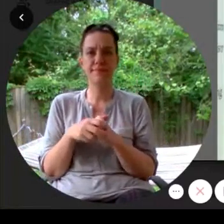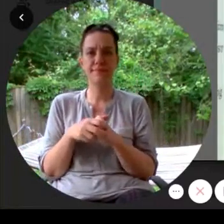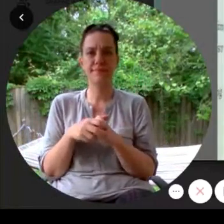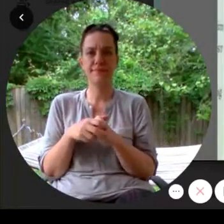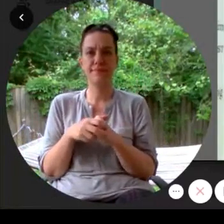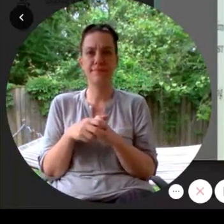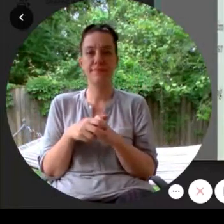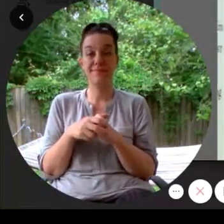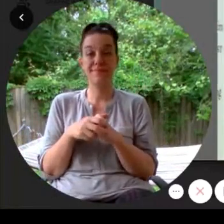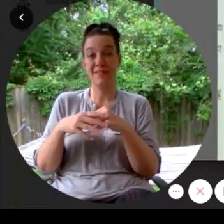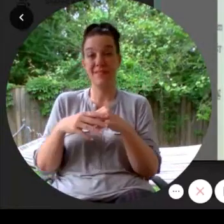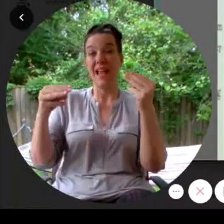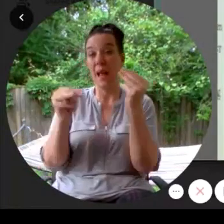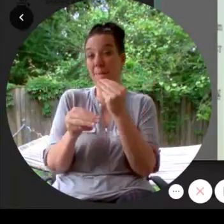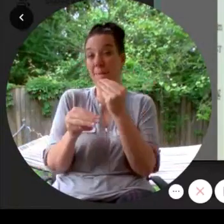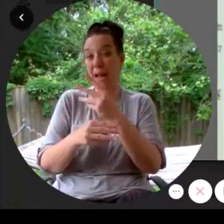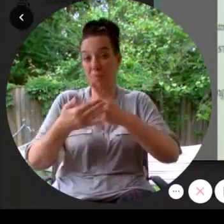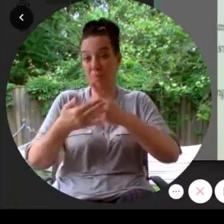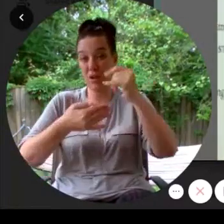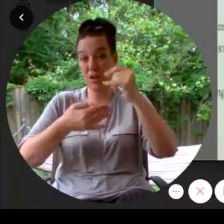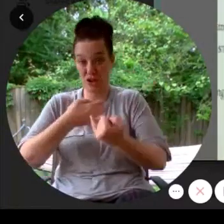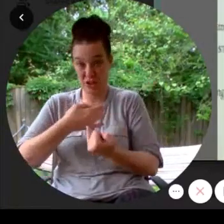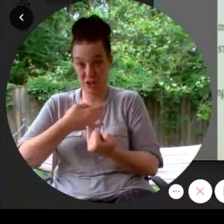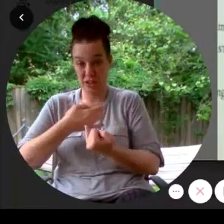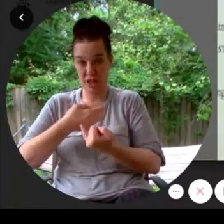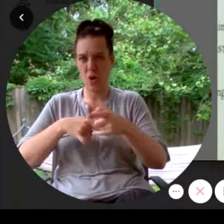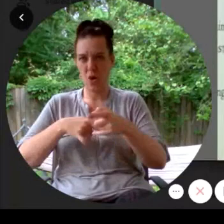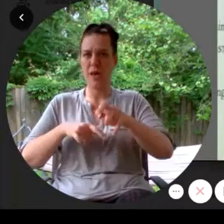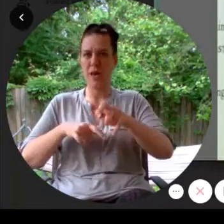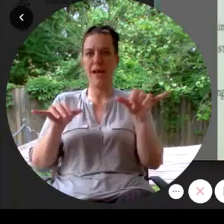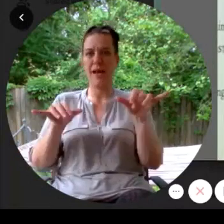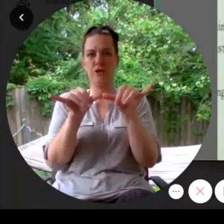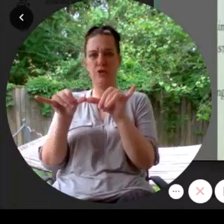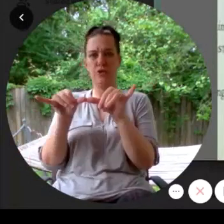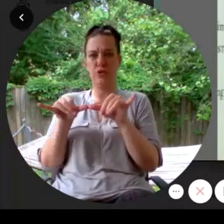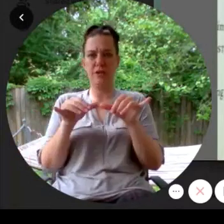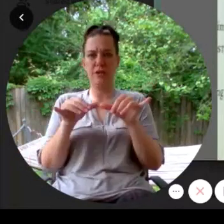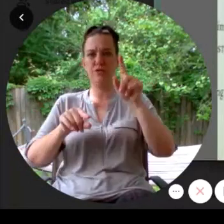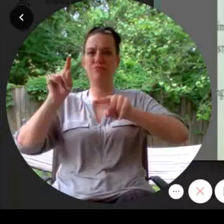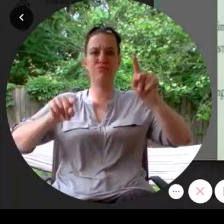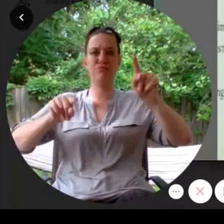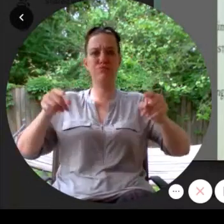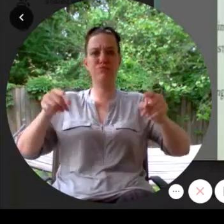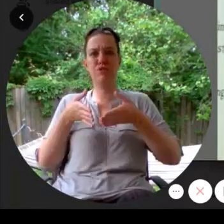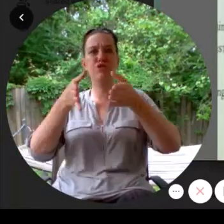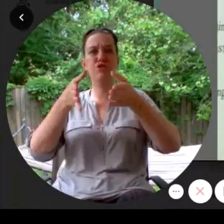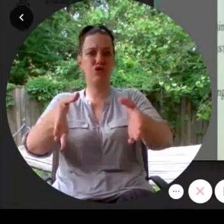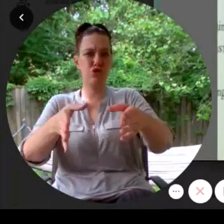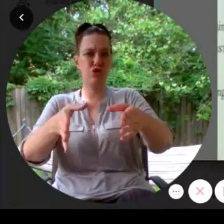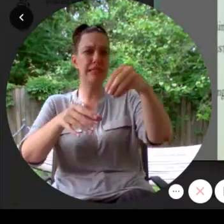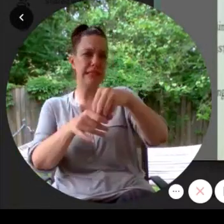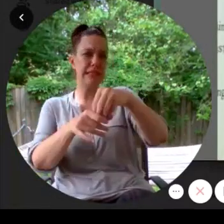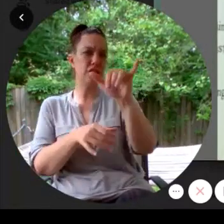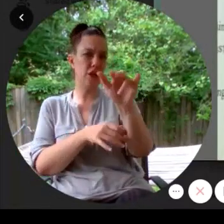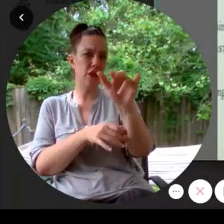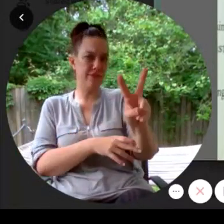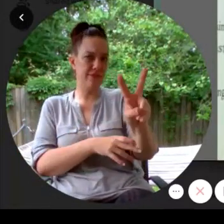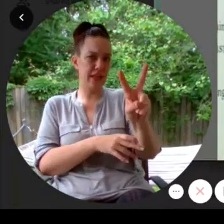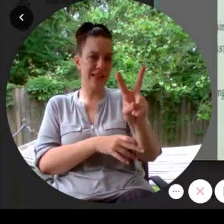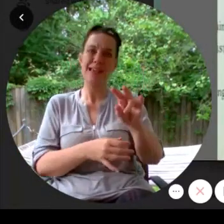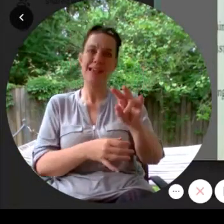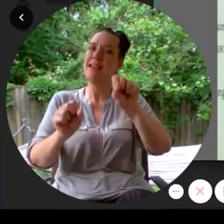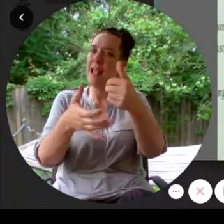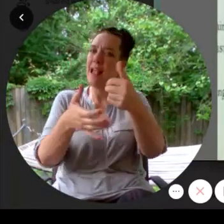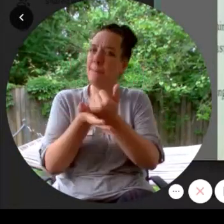a math project where we have to measure various streets in Yawnee valley would you be able to help